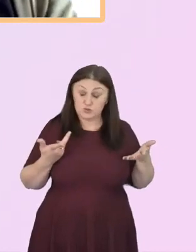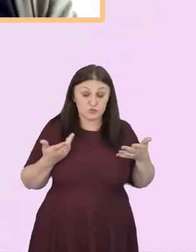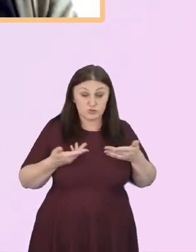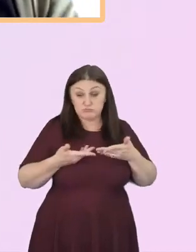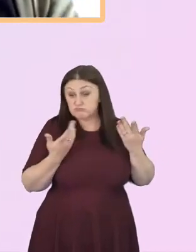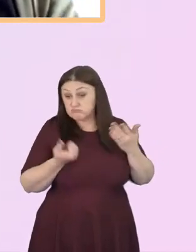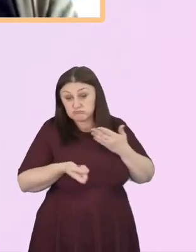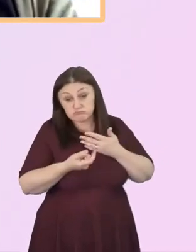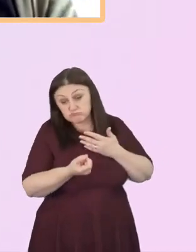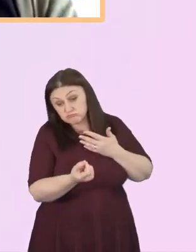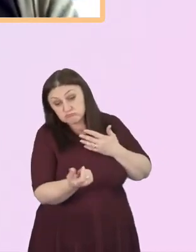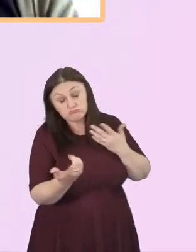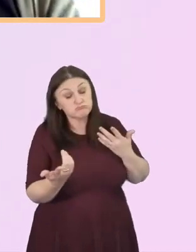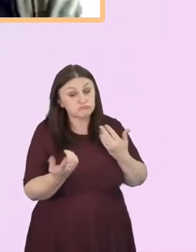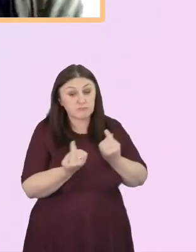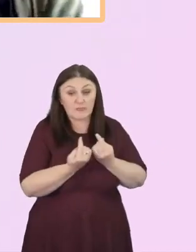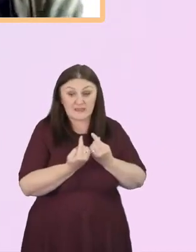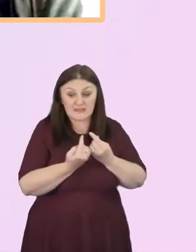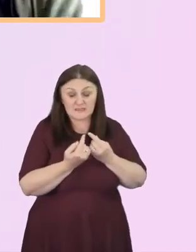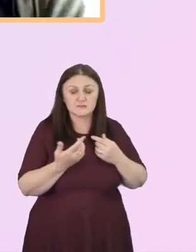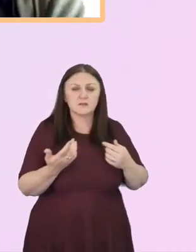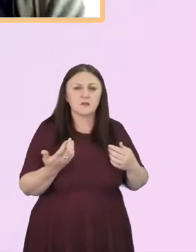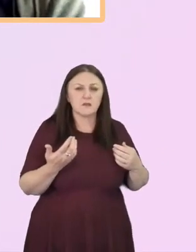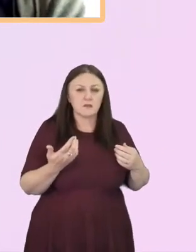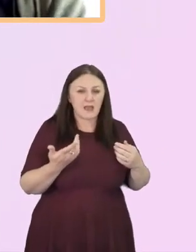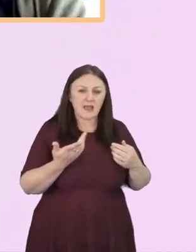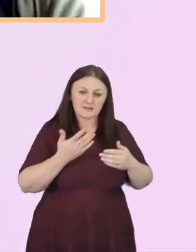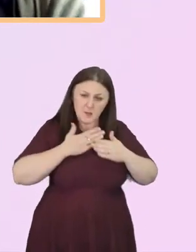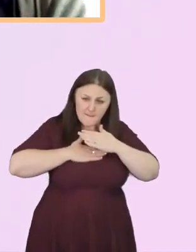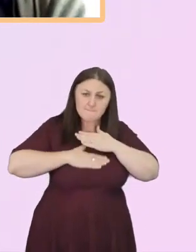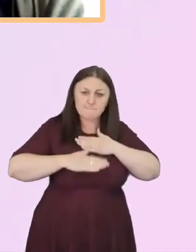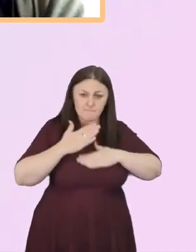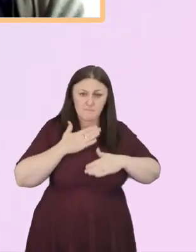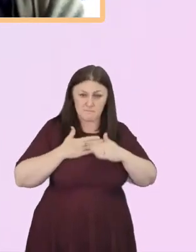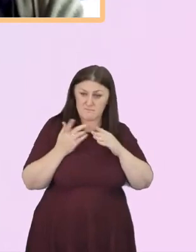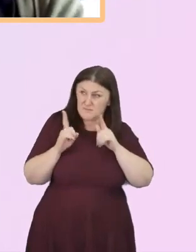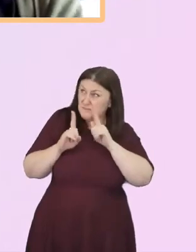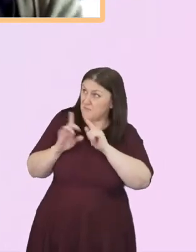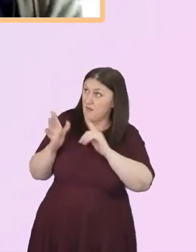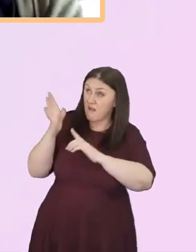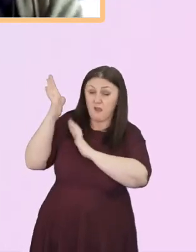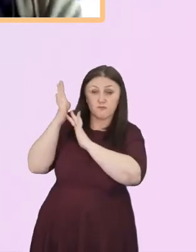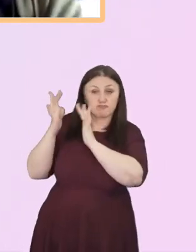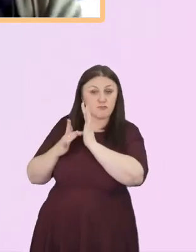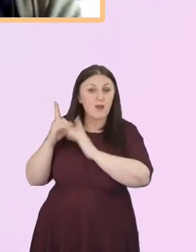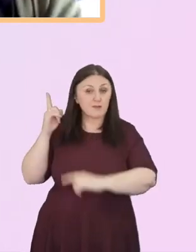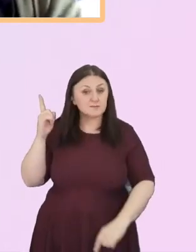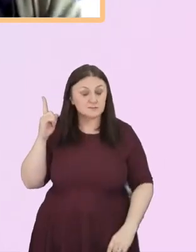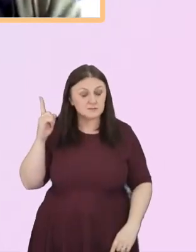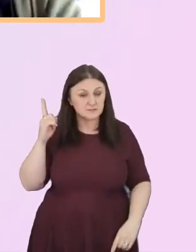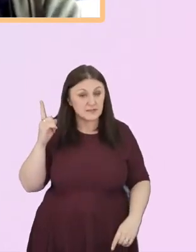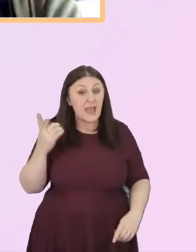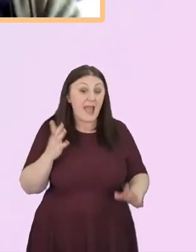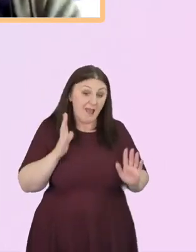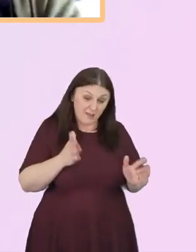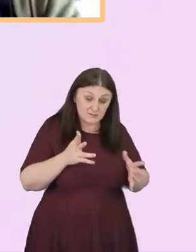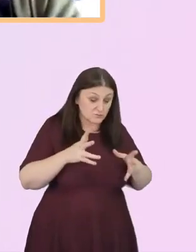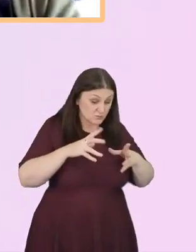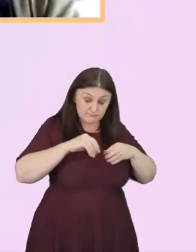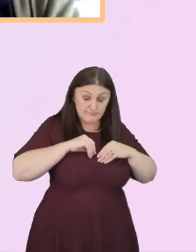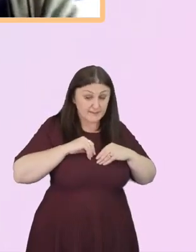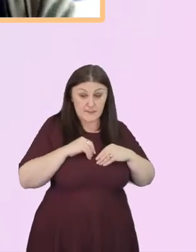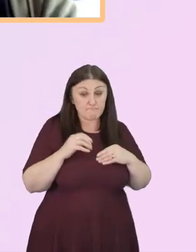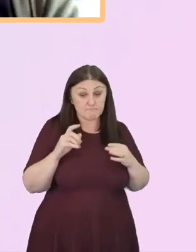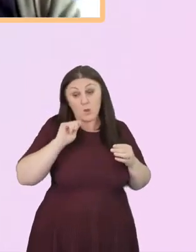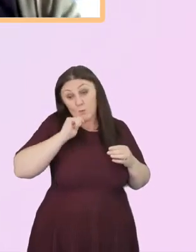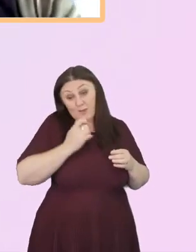for me, that's kind of humility to be Christ-like, that acknowledgement that we're going to get it wrong. You know, we can feel like, I don't know what